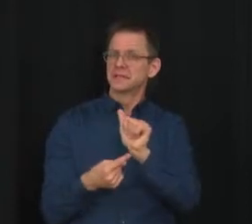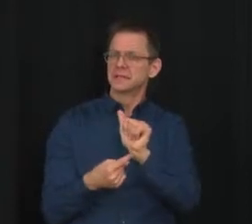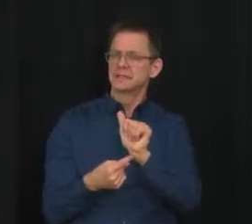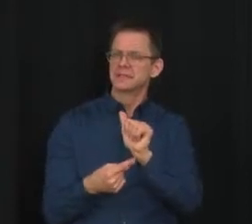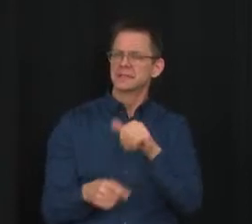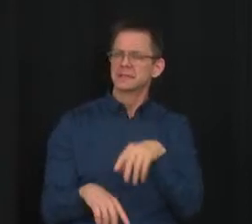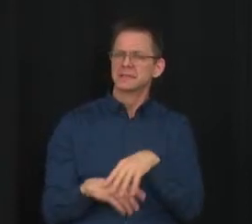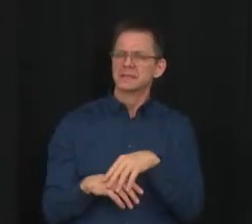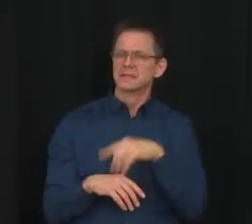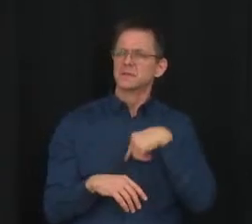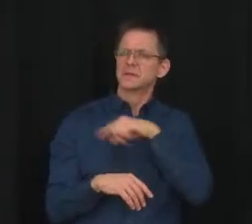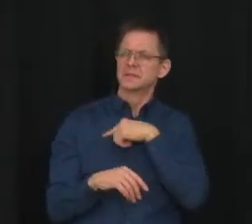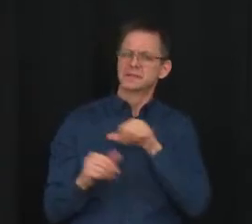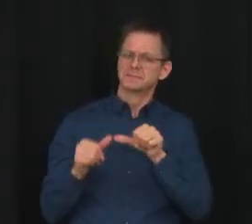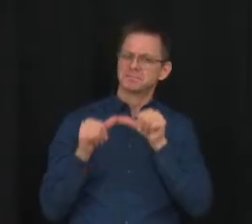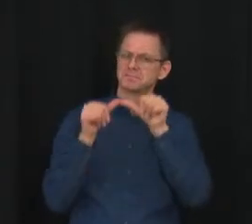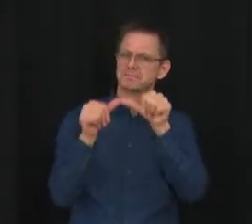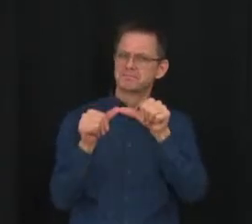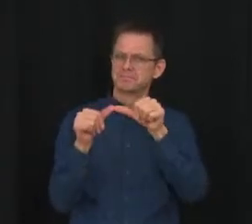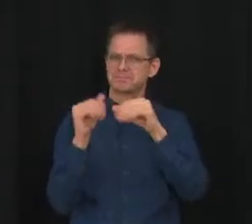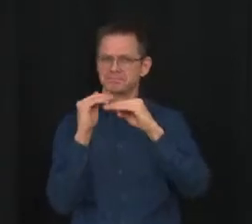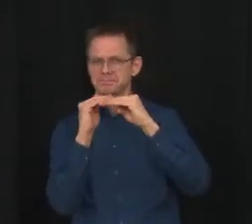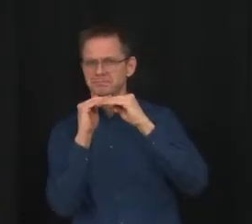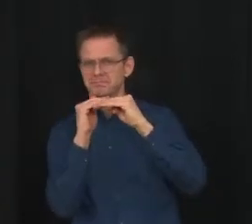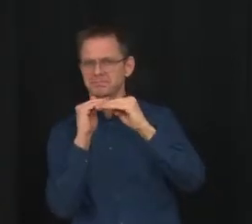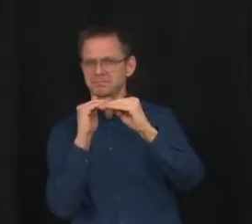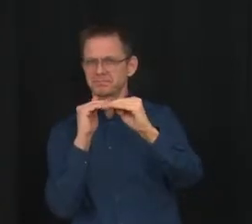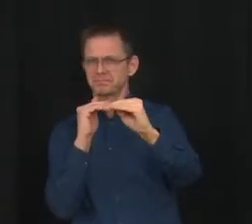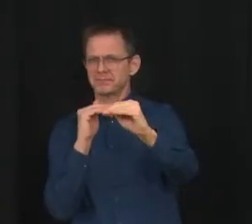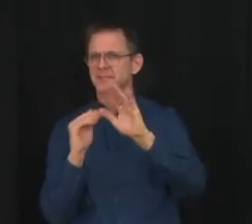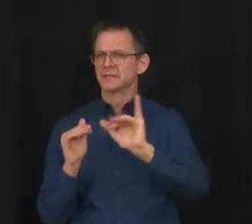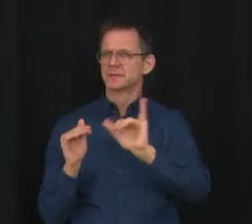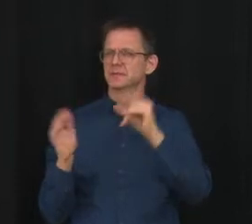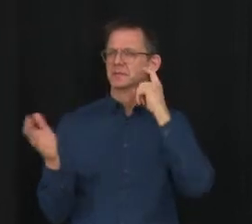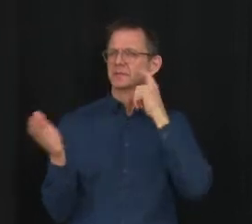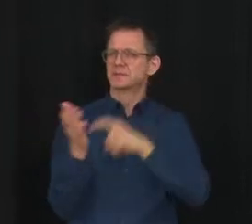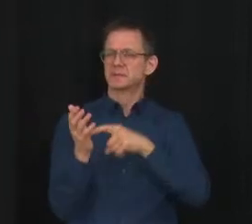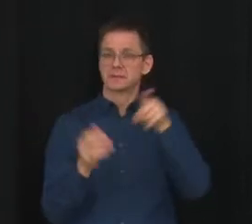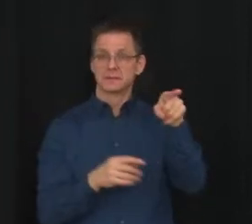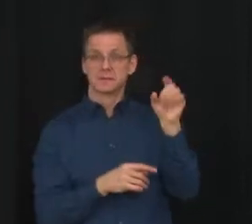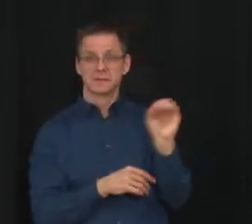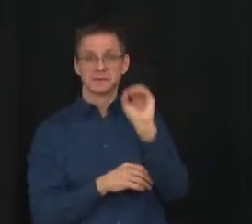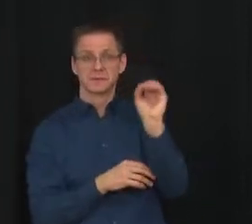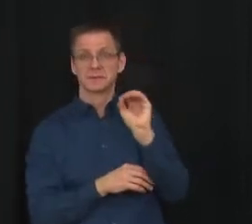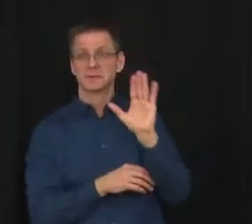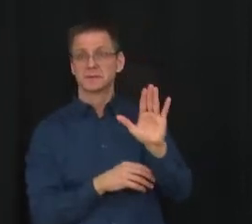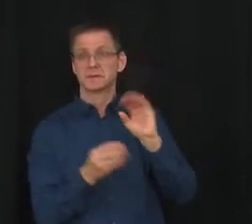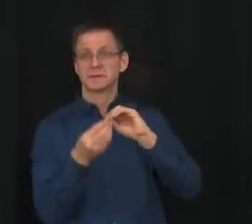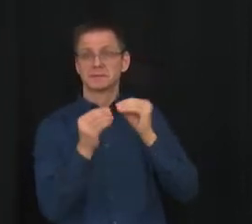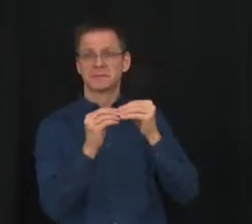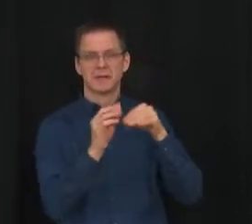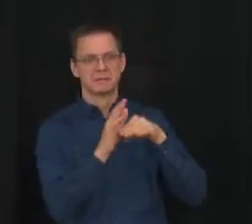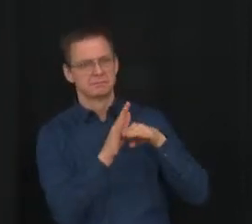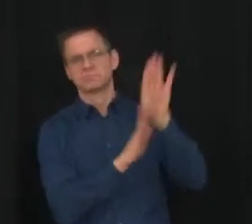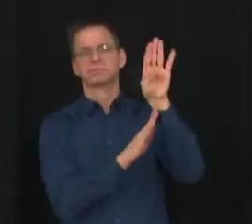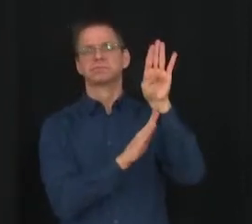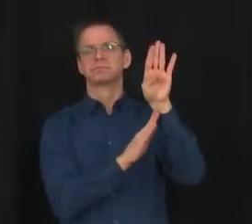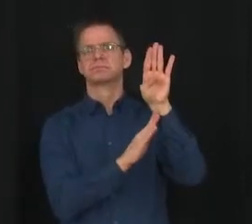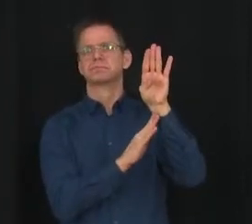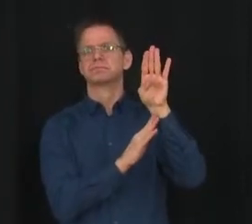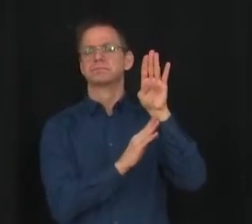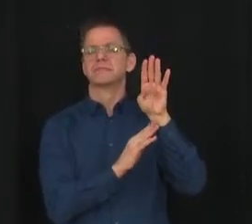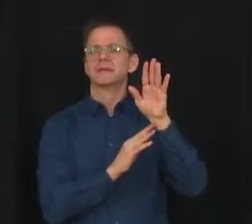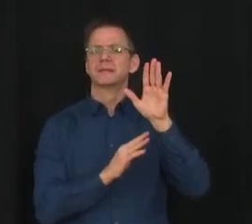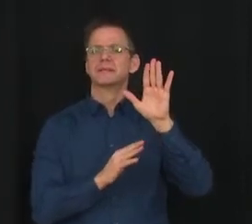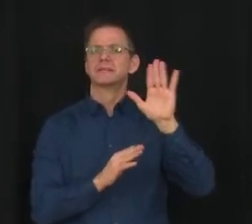Ontario has. Ontario is in a different situation than we are. They've made different decisions all along. Last